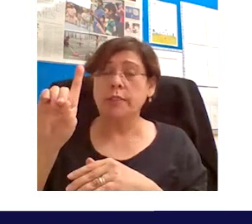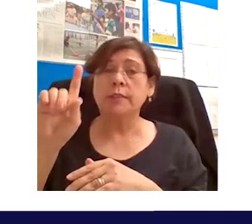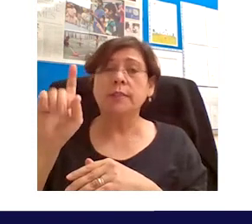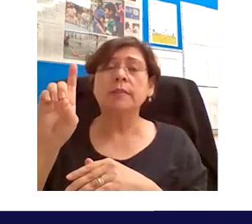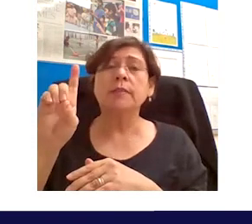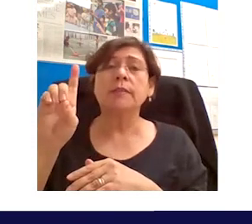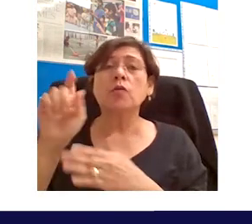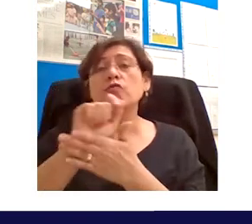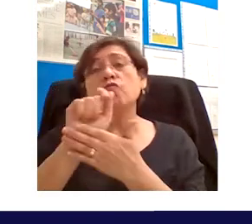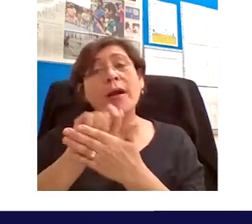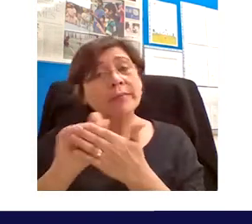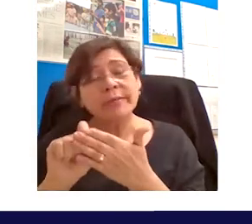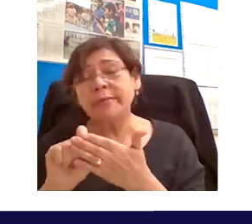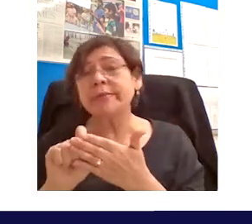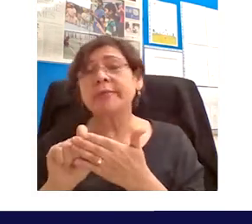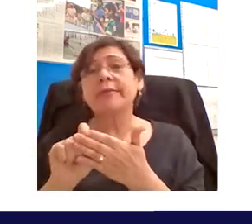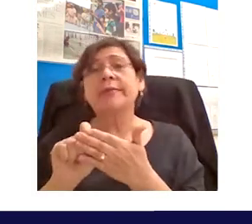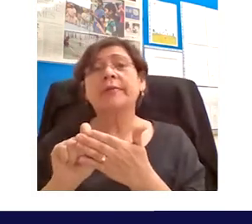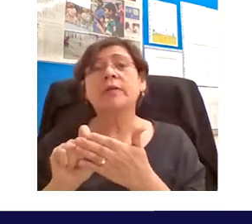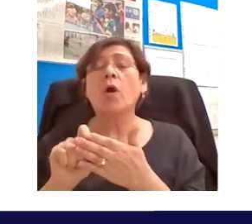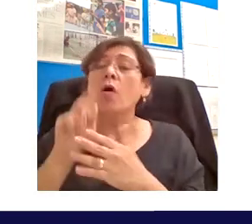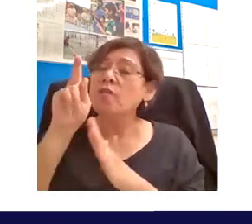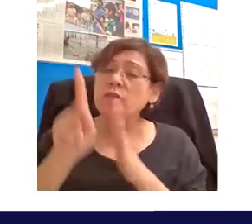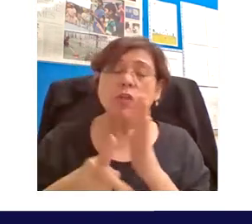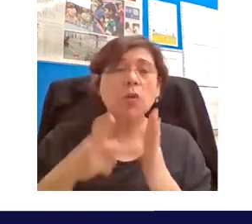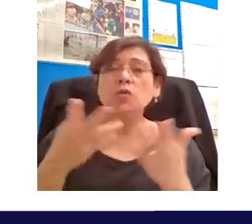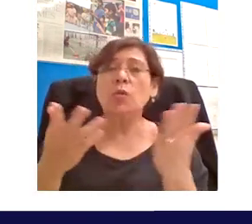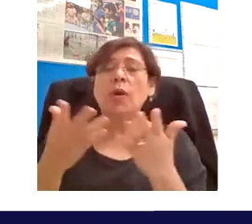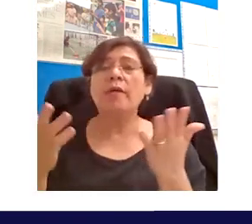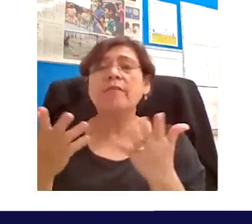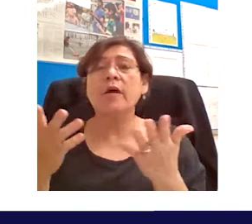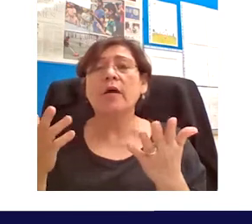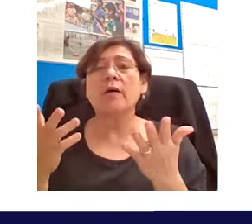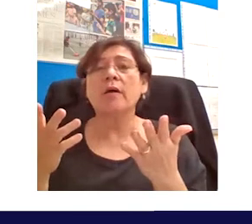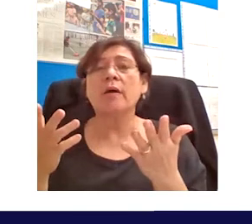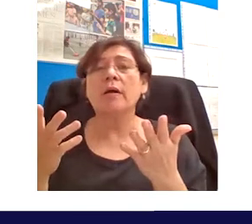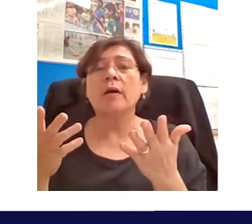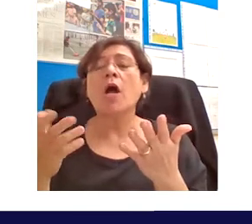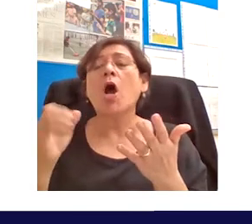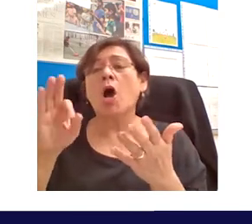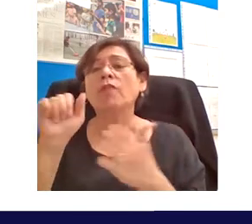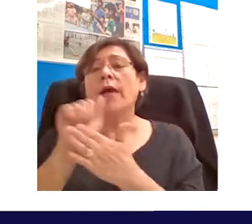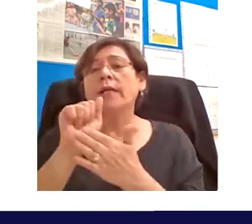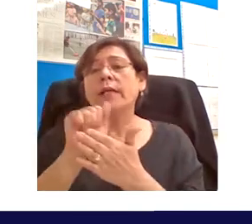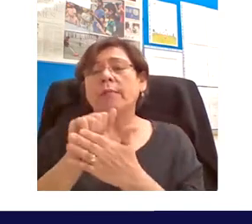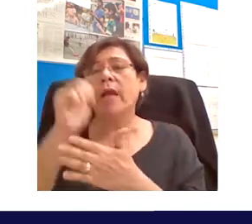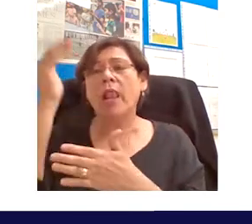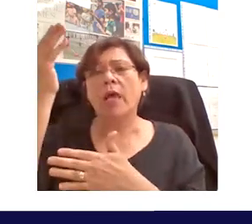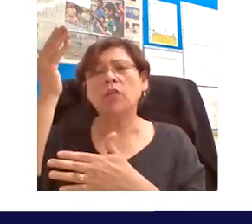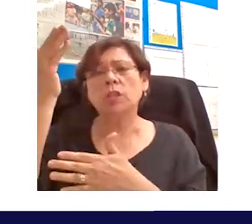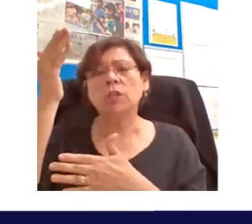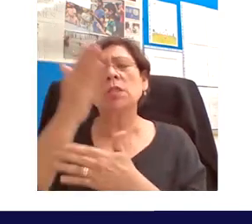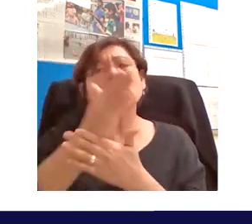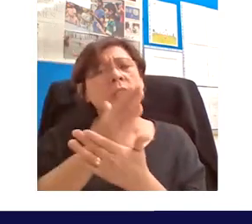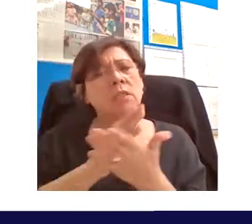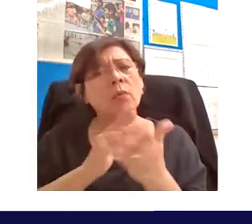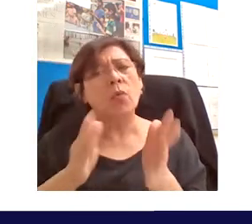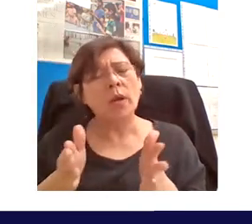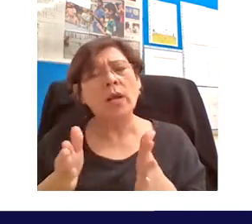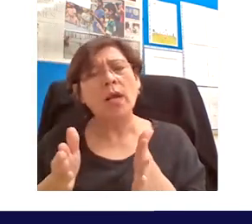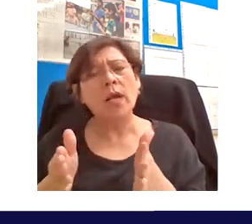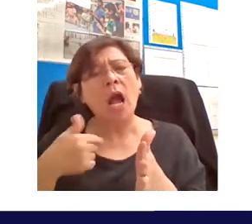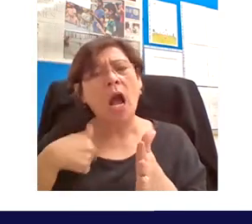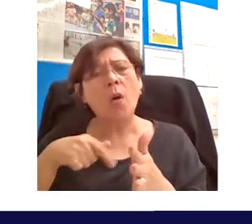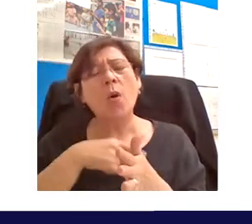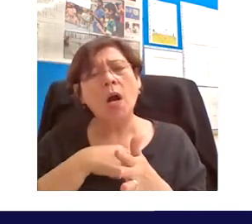writings or uh or videos or whatever of uh of academic lectures. I think in some respects our current technology